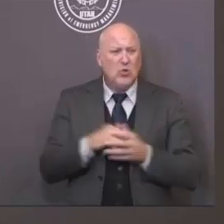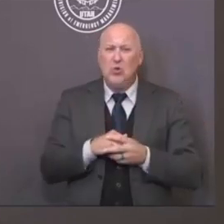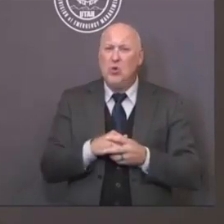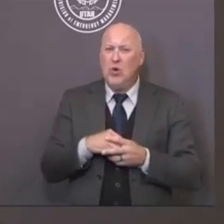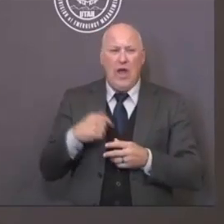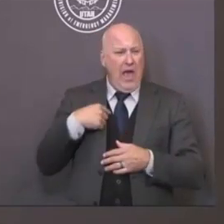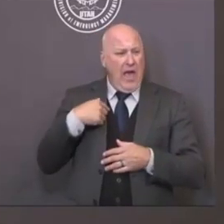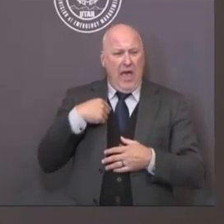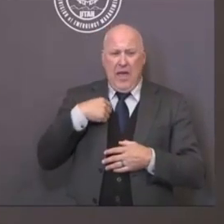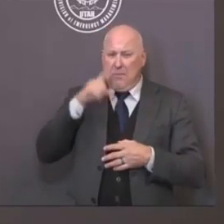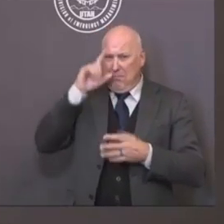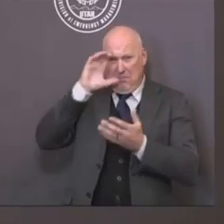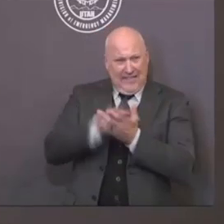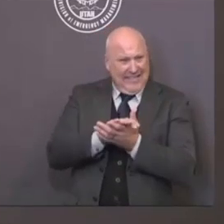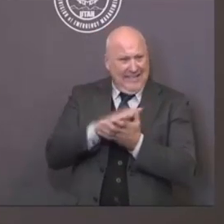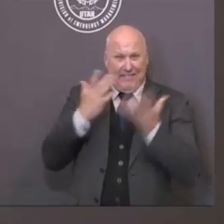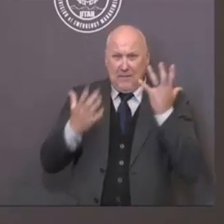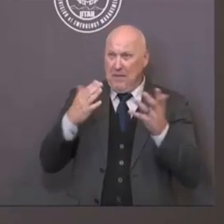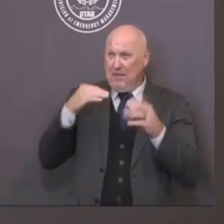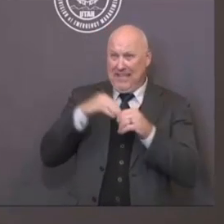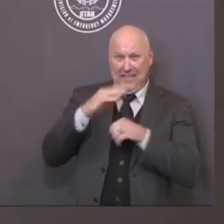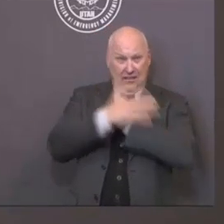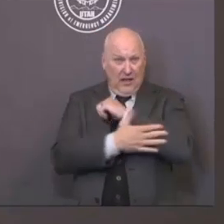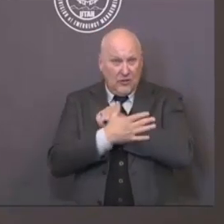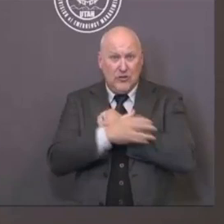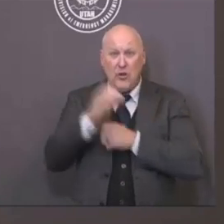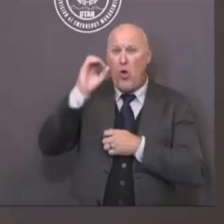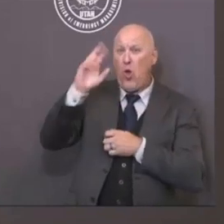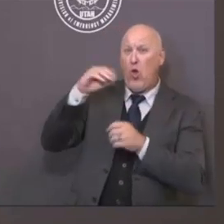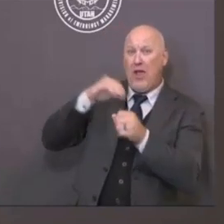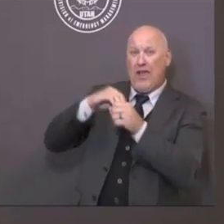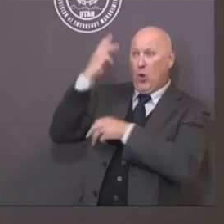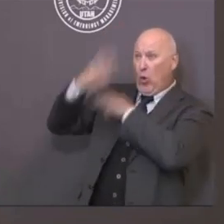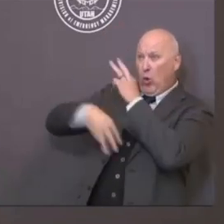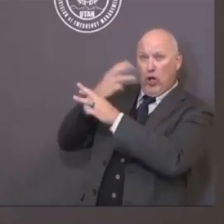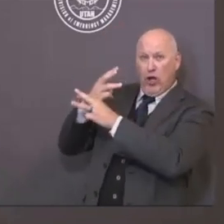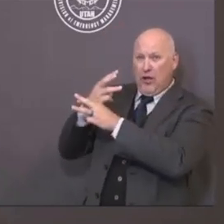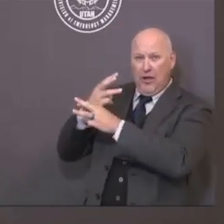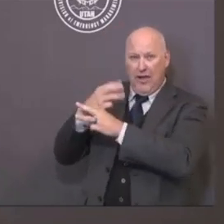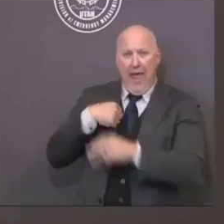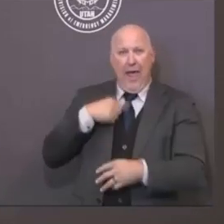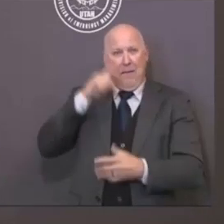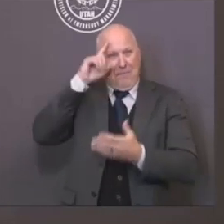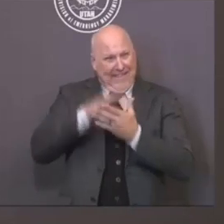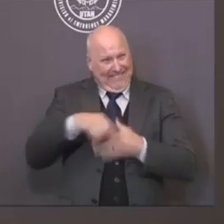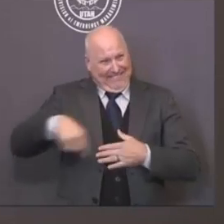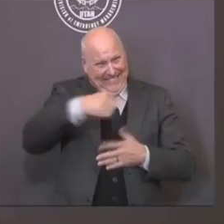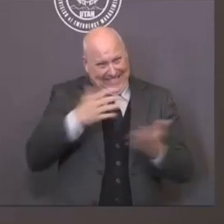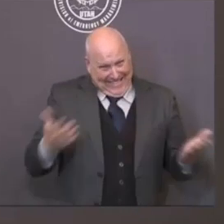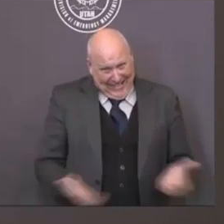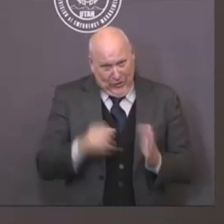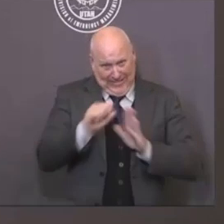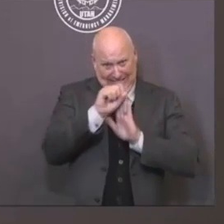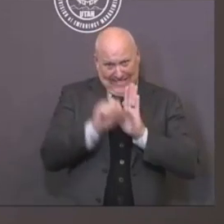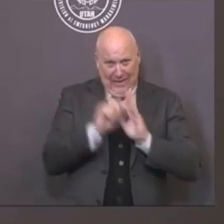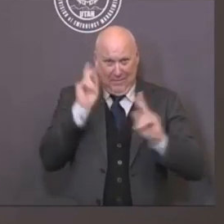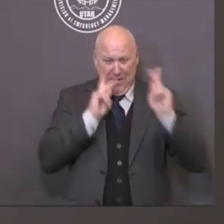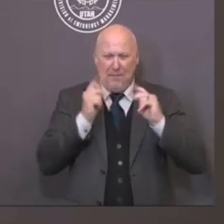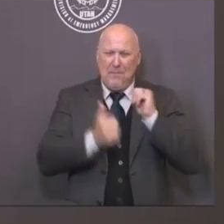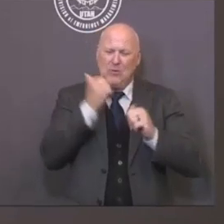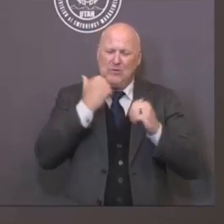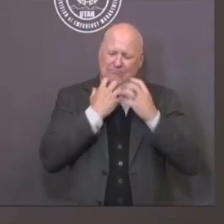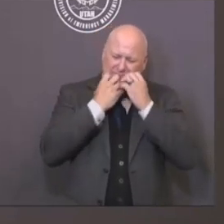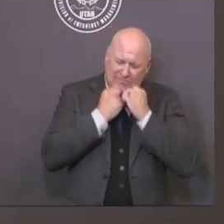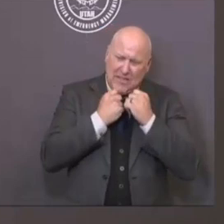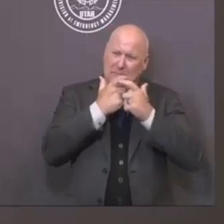home. So I believe in you. As we work together, wash your hands, wear the mask, put our shoulder to the wheel,